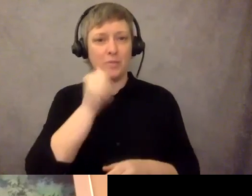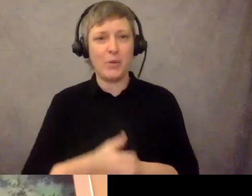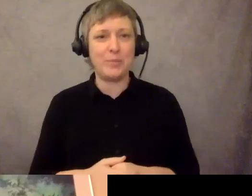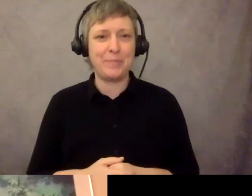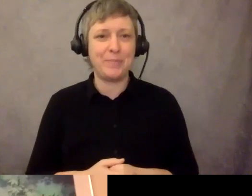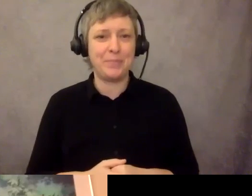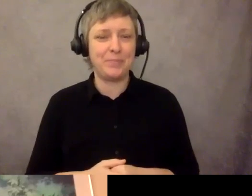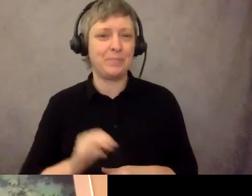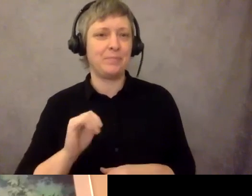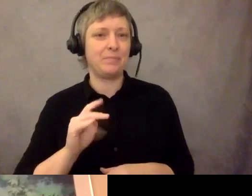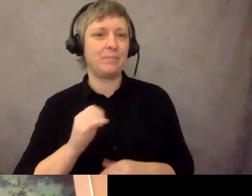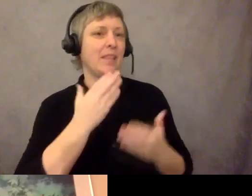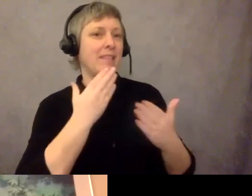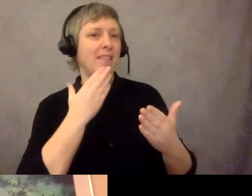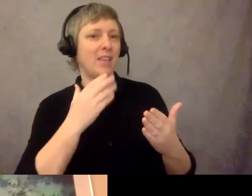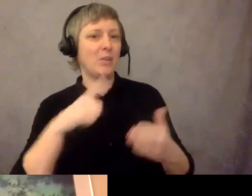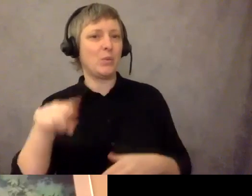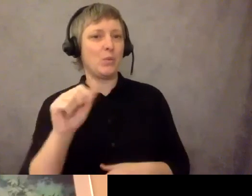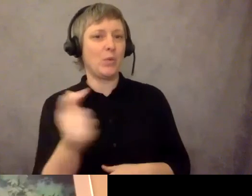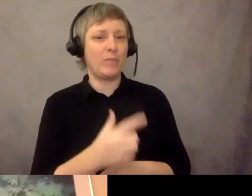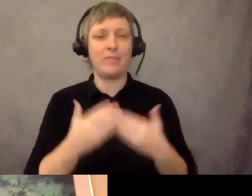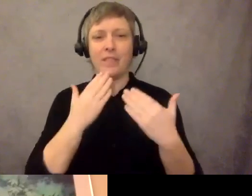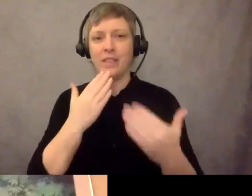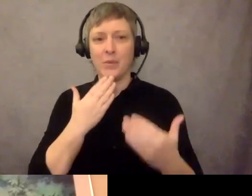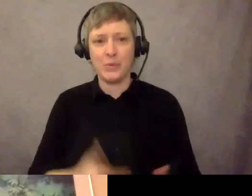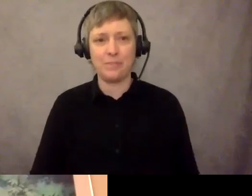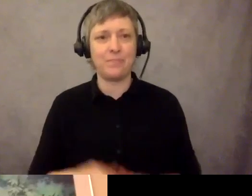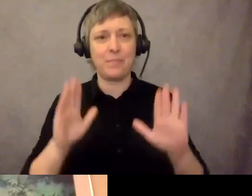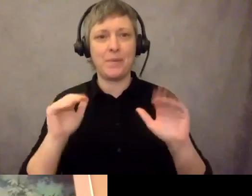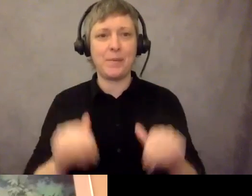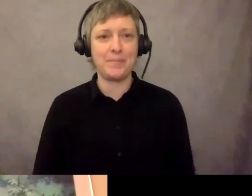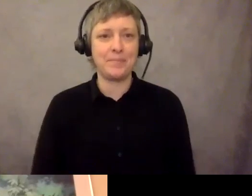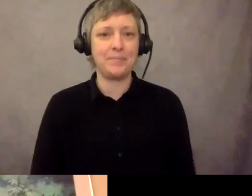Thank you all. Thanks everybody. Bye bye. Bye. Bye.